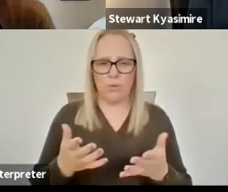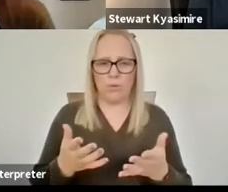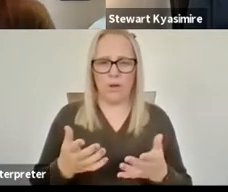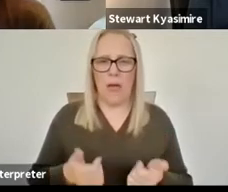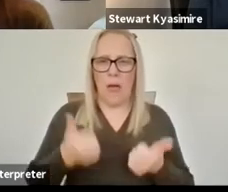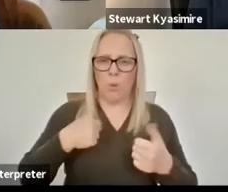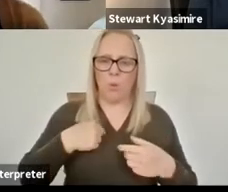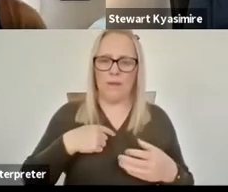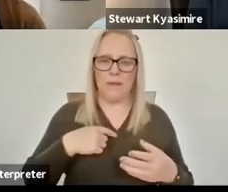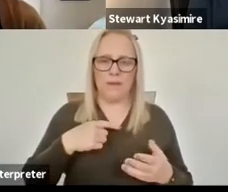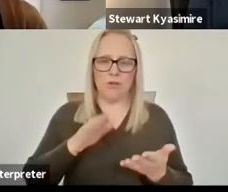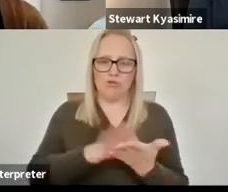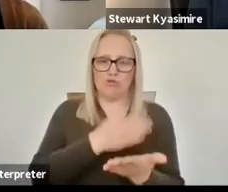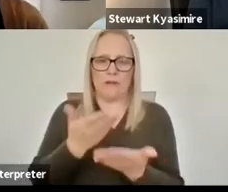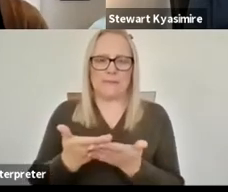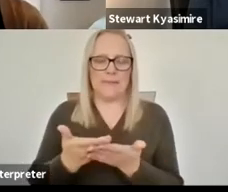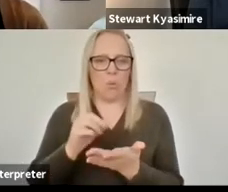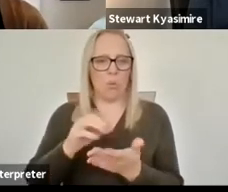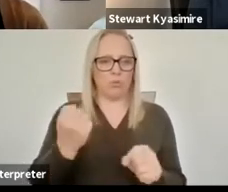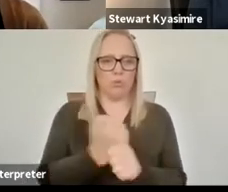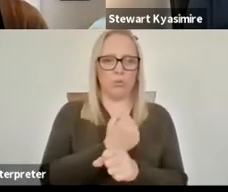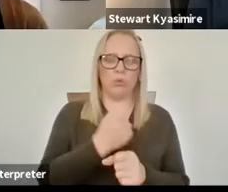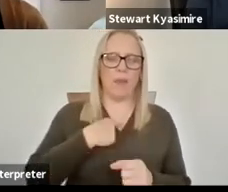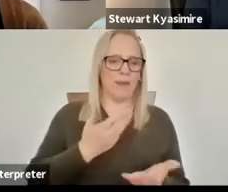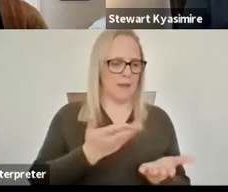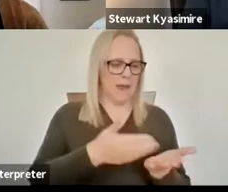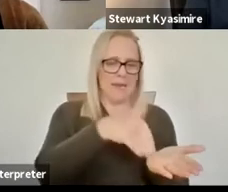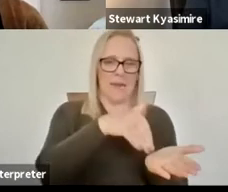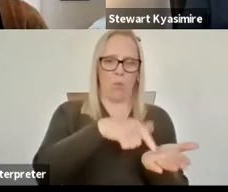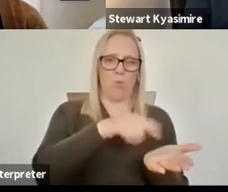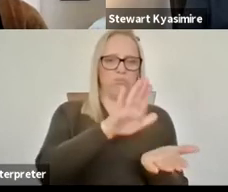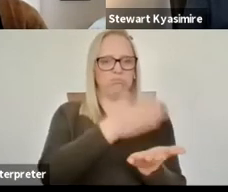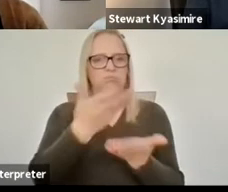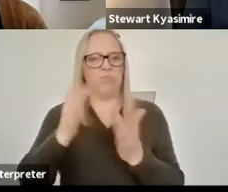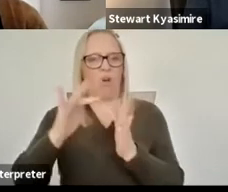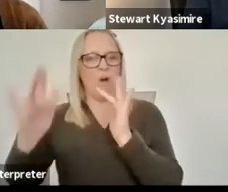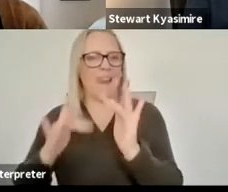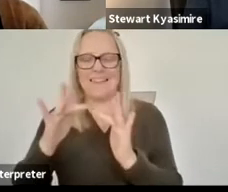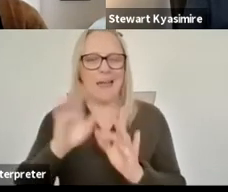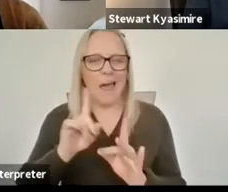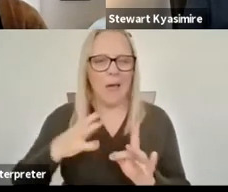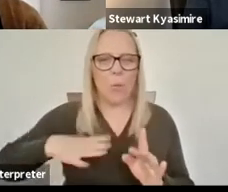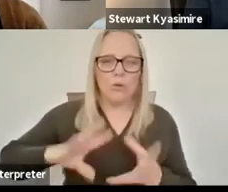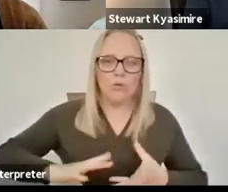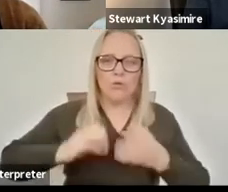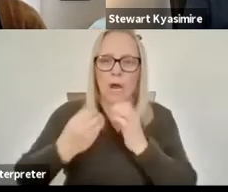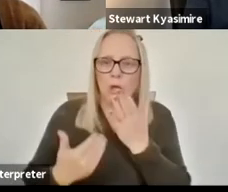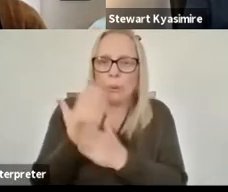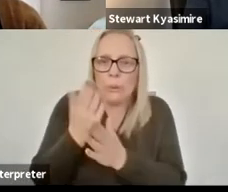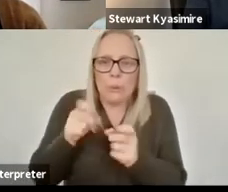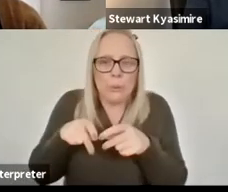into online how we can make new ways of doing things online online and in that